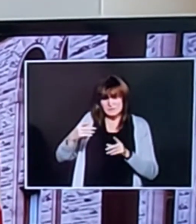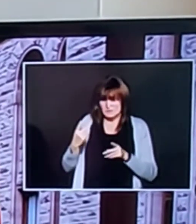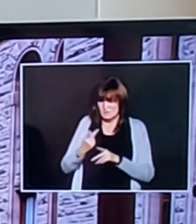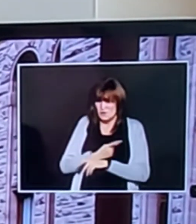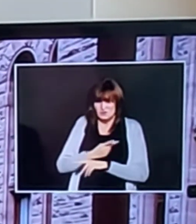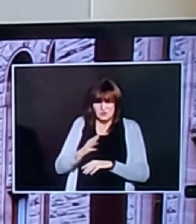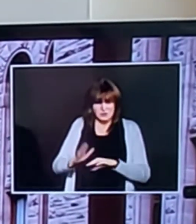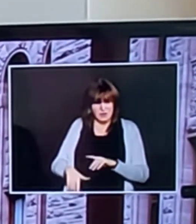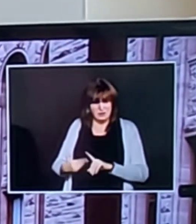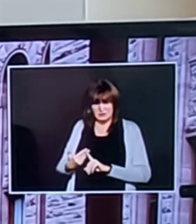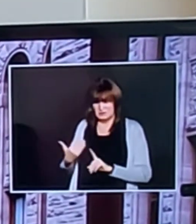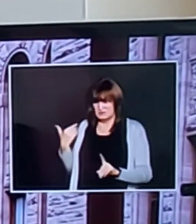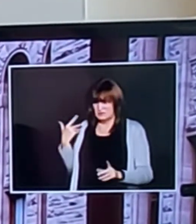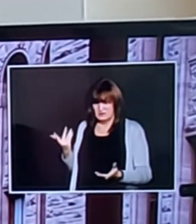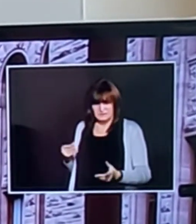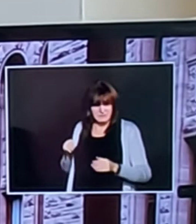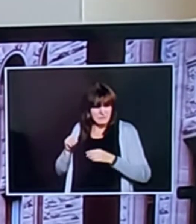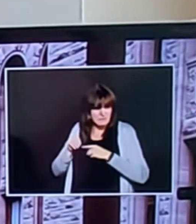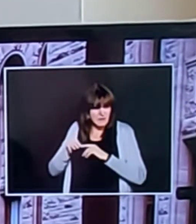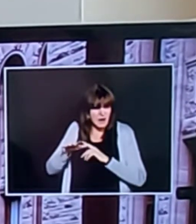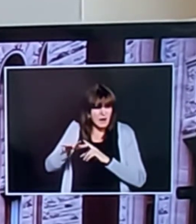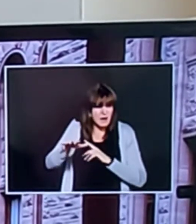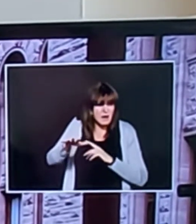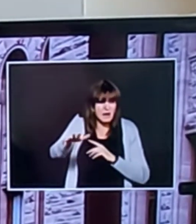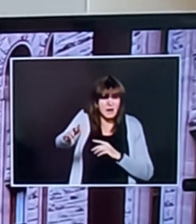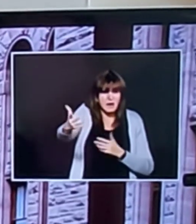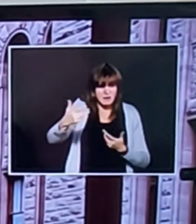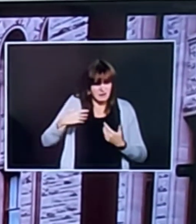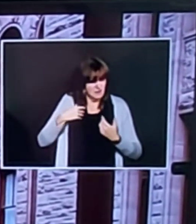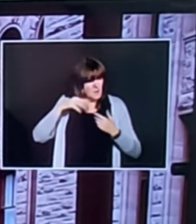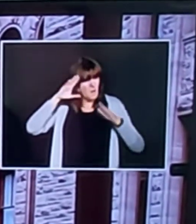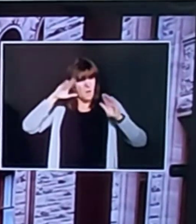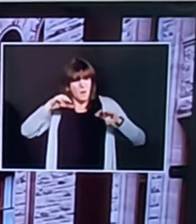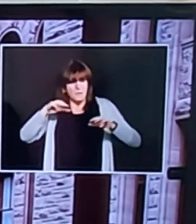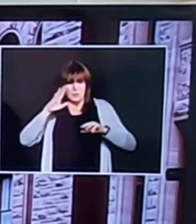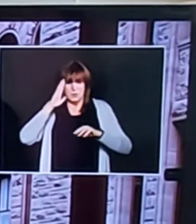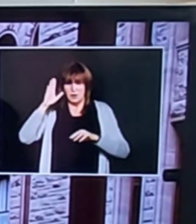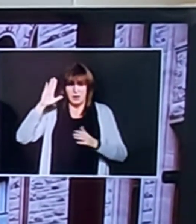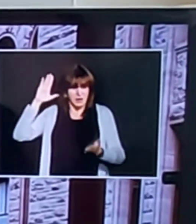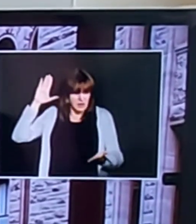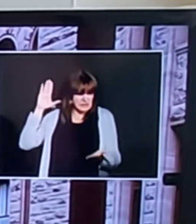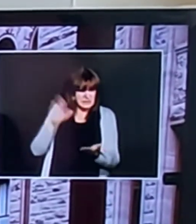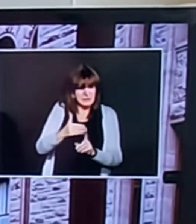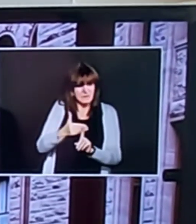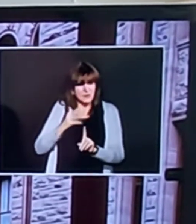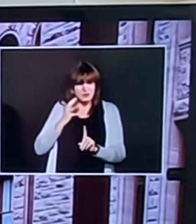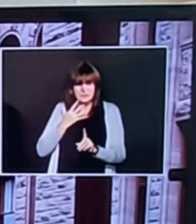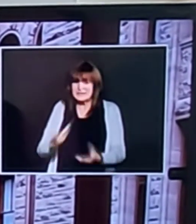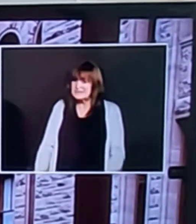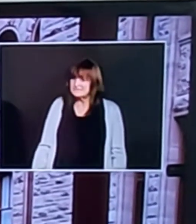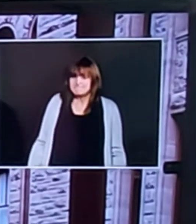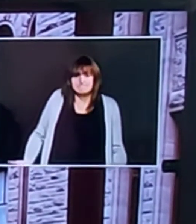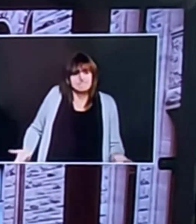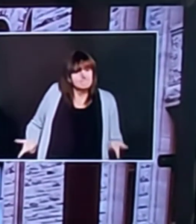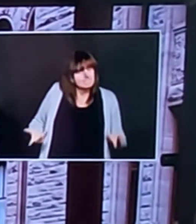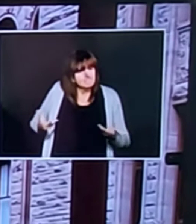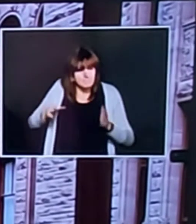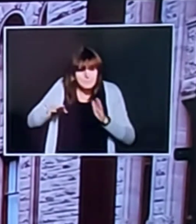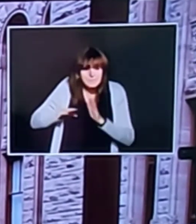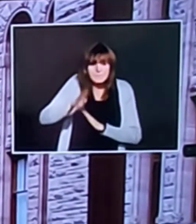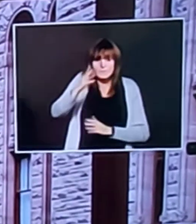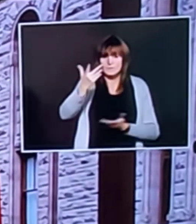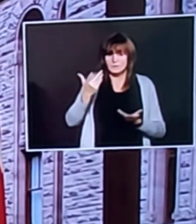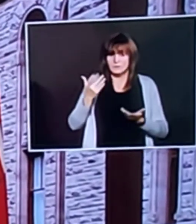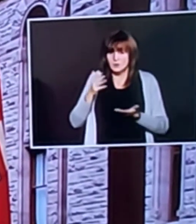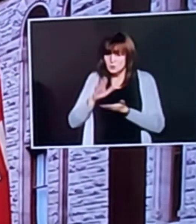and before we went into christmas let's go back and say in the fall when we opened up the schools we said we're doing okay we're only having two to